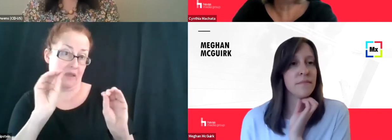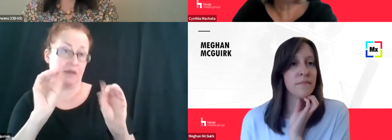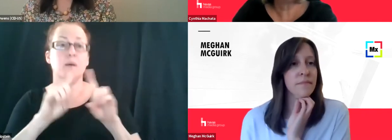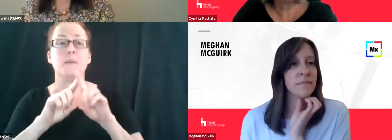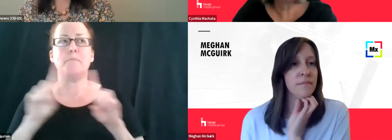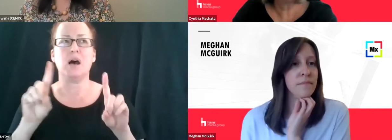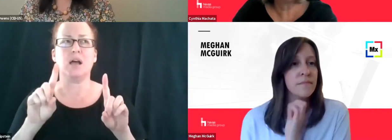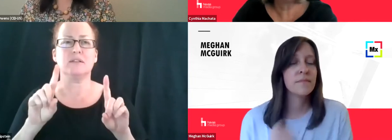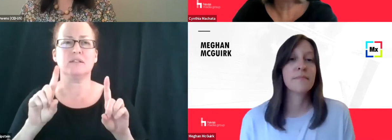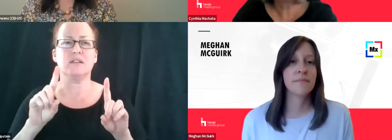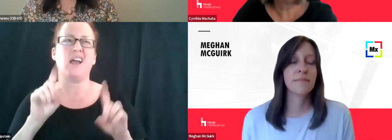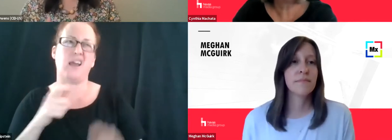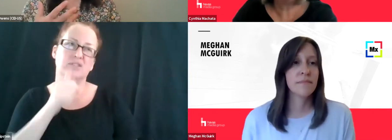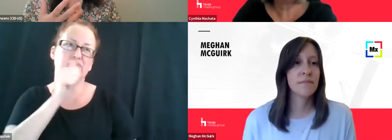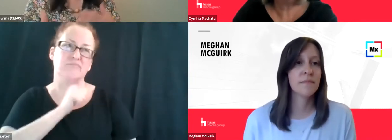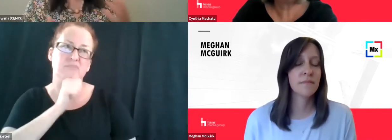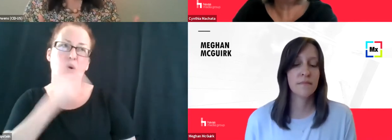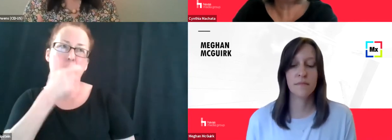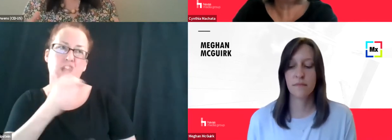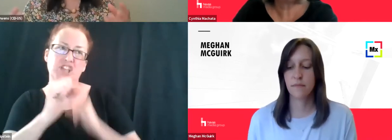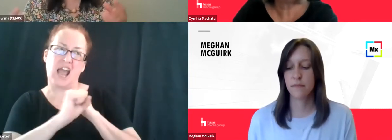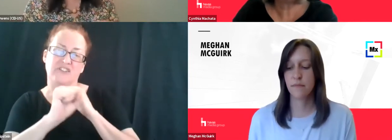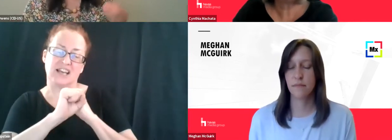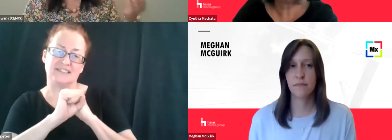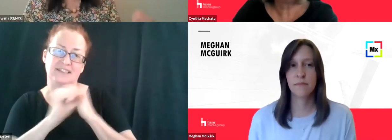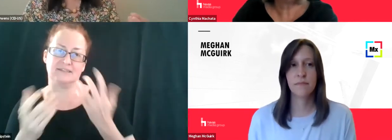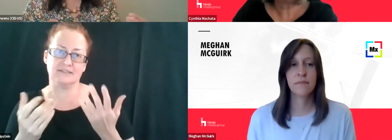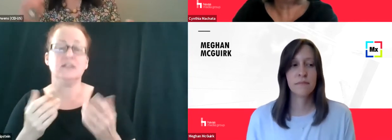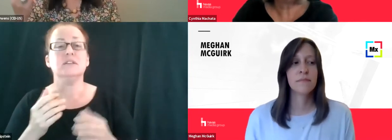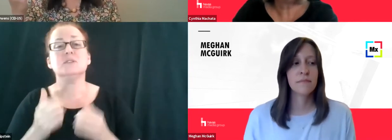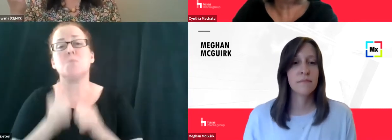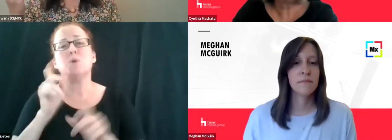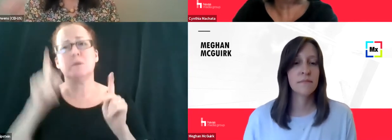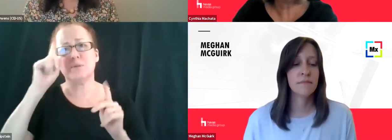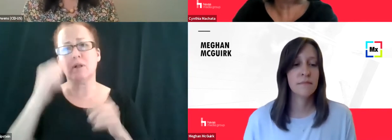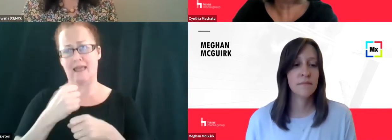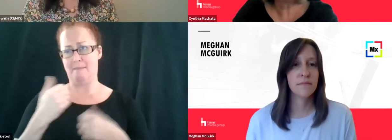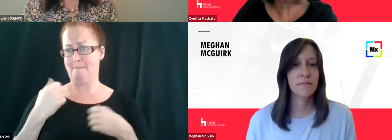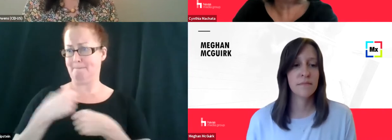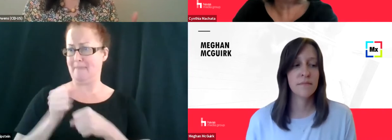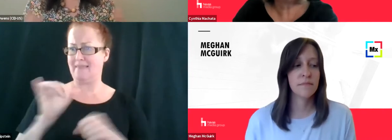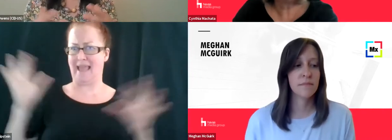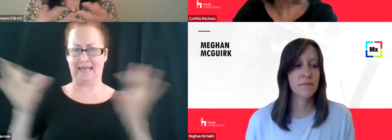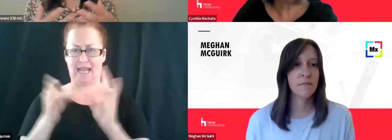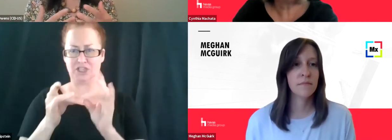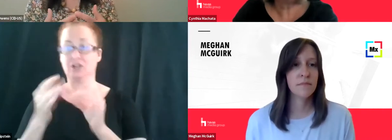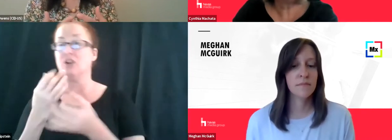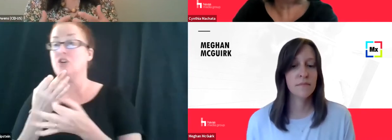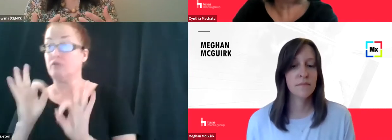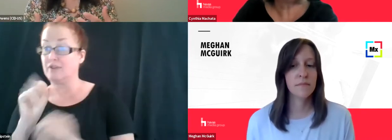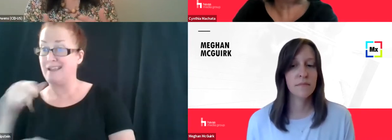I have to watch ads. So they, they definitely see, they connect that advertising and the free services,